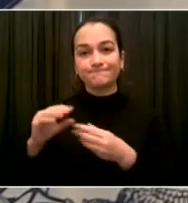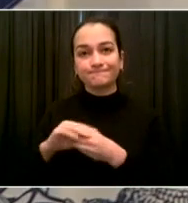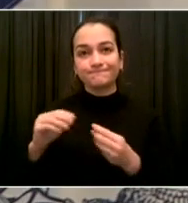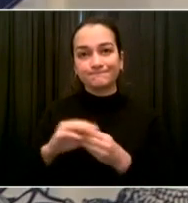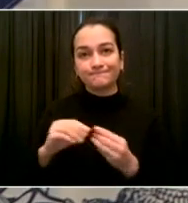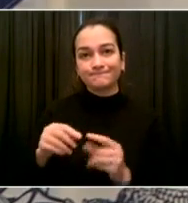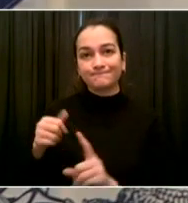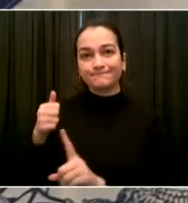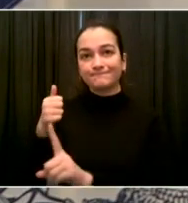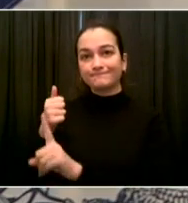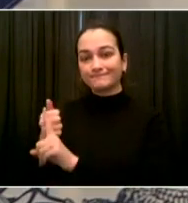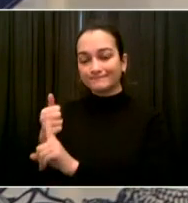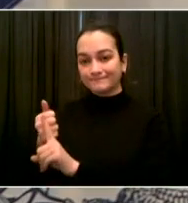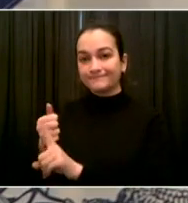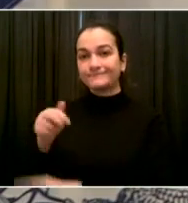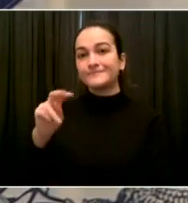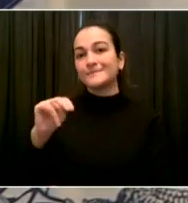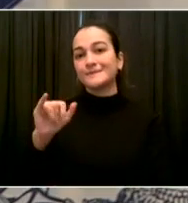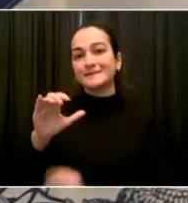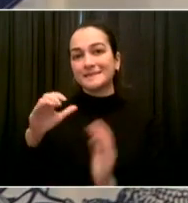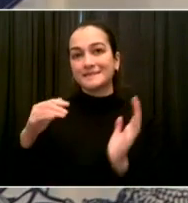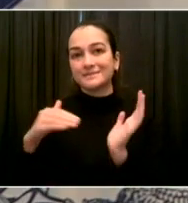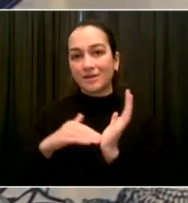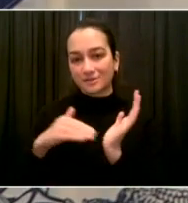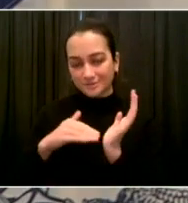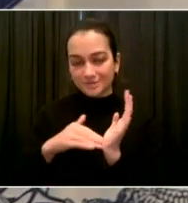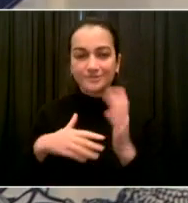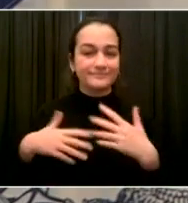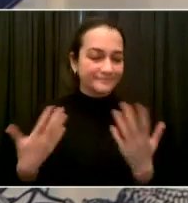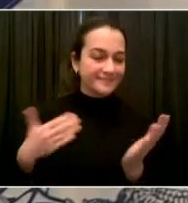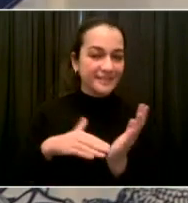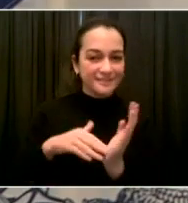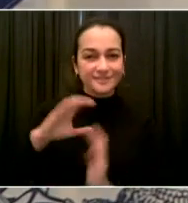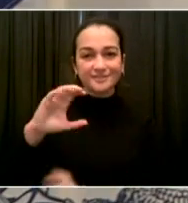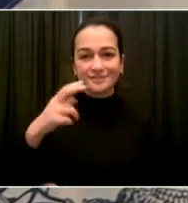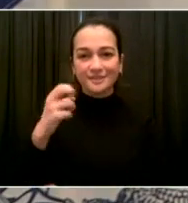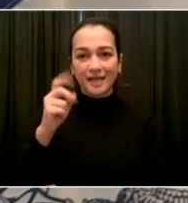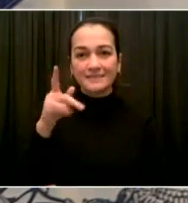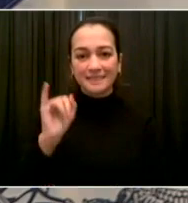particularly in this holiday season. My pleasure to introduce our health commissioner, Dr. Dave Choksi.